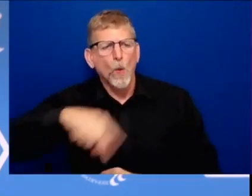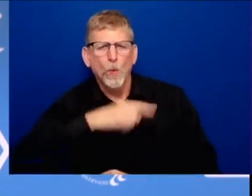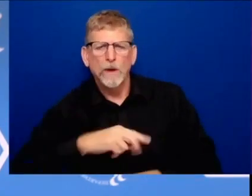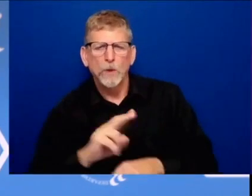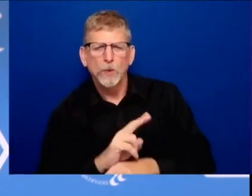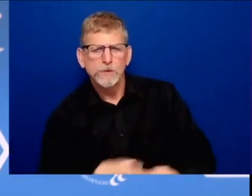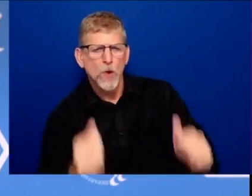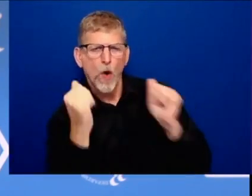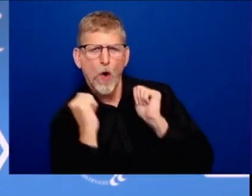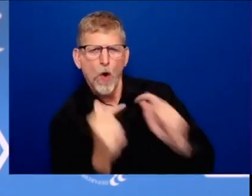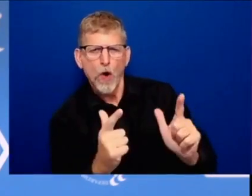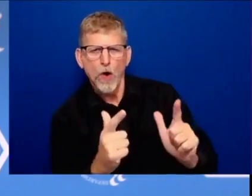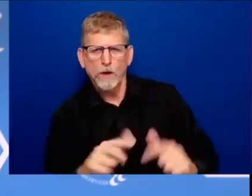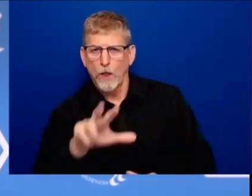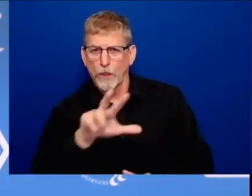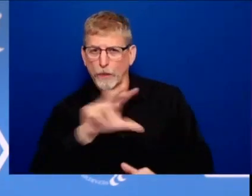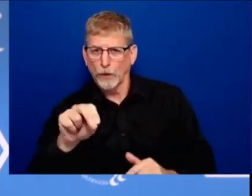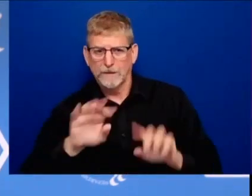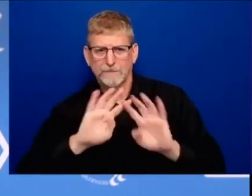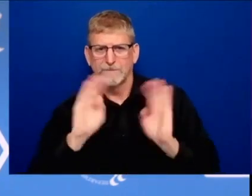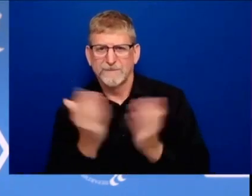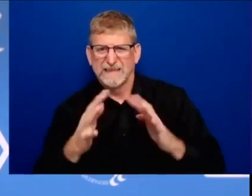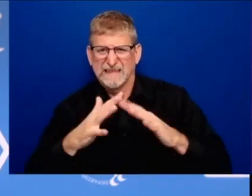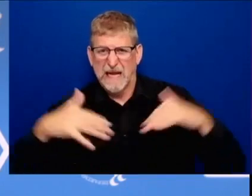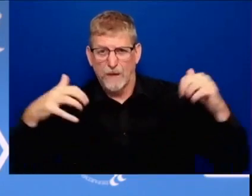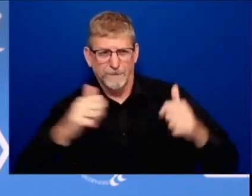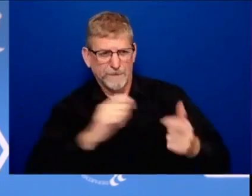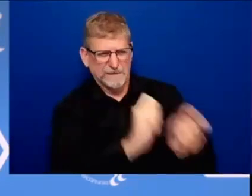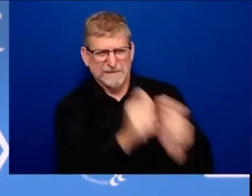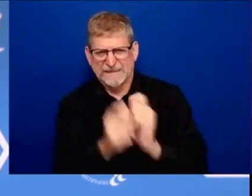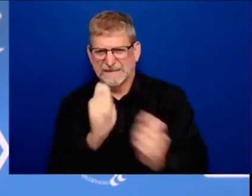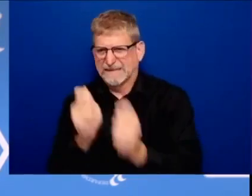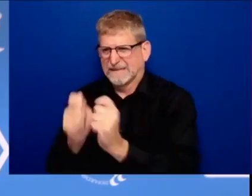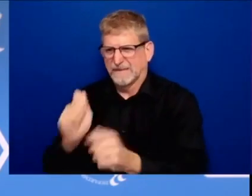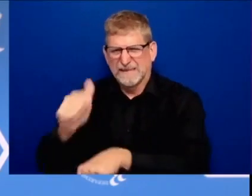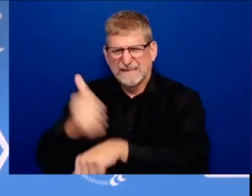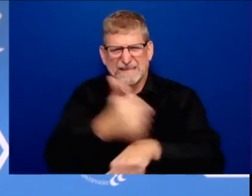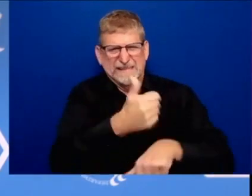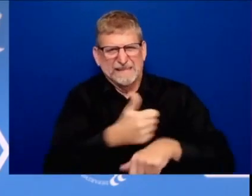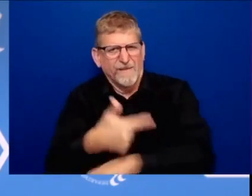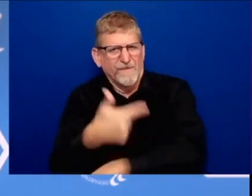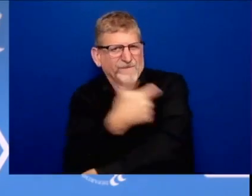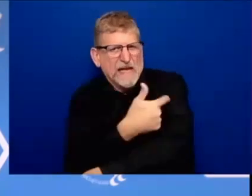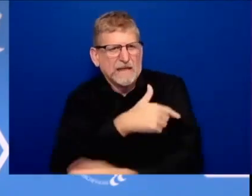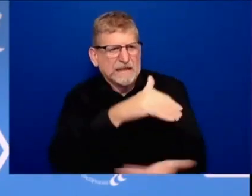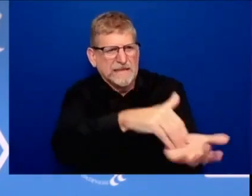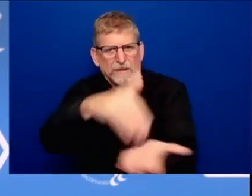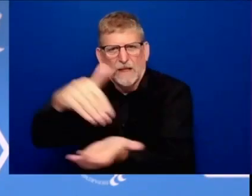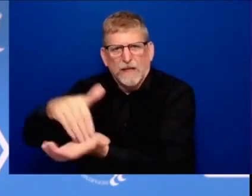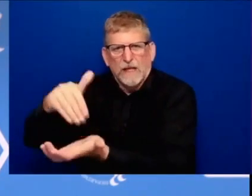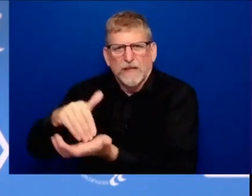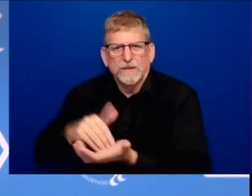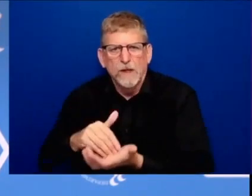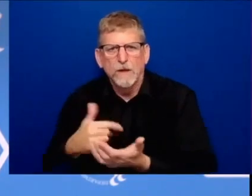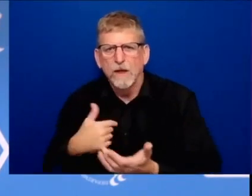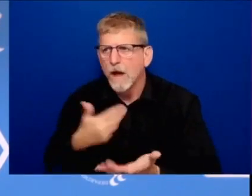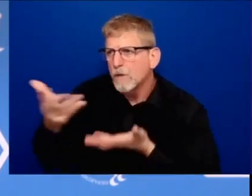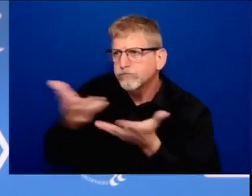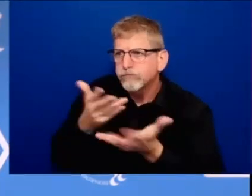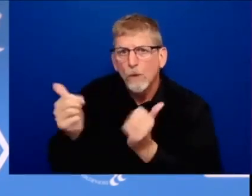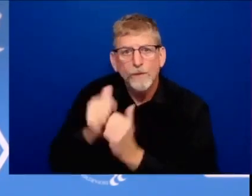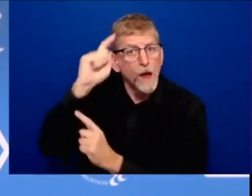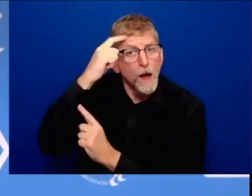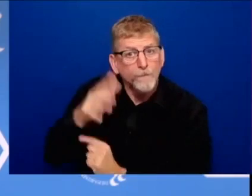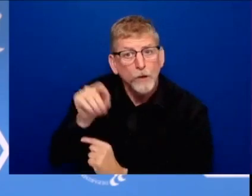sites we just announced we've worked with the governors to set up these new federally run sites in california new york texas